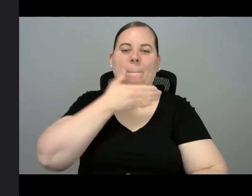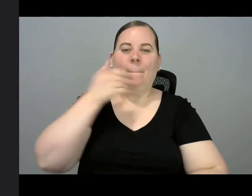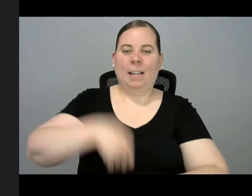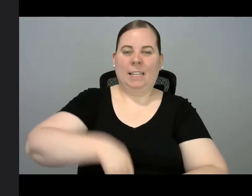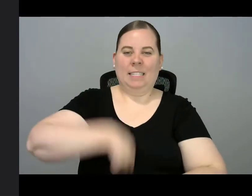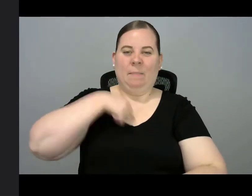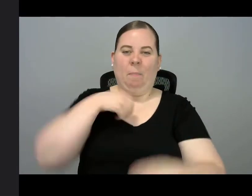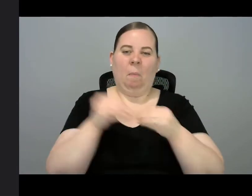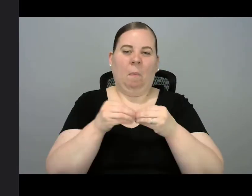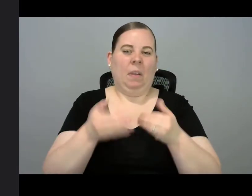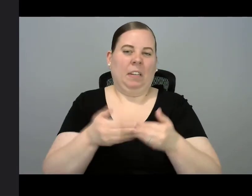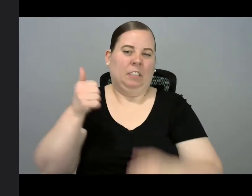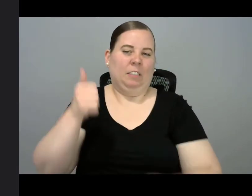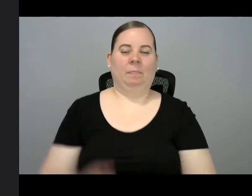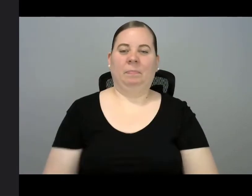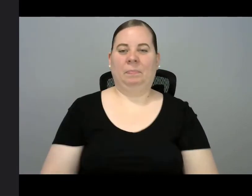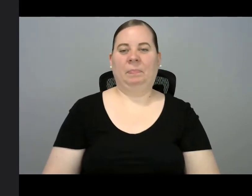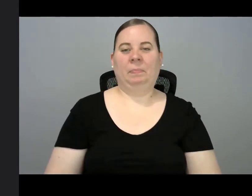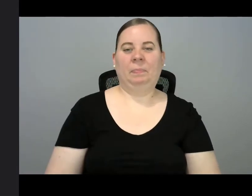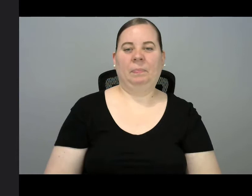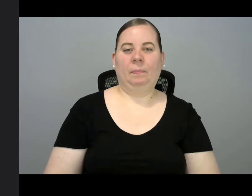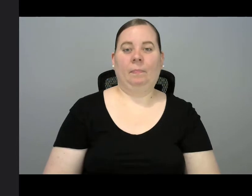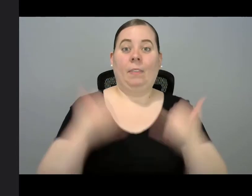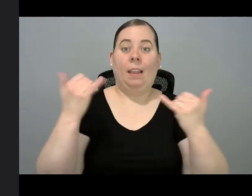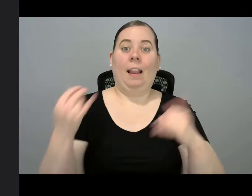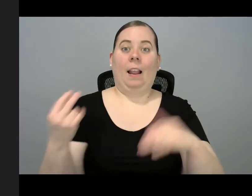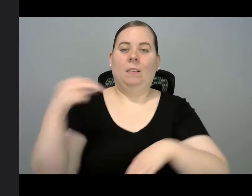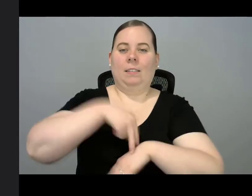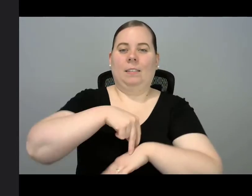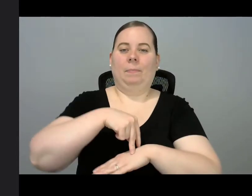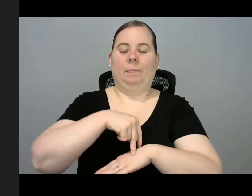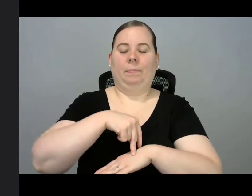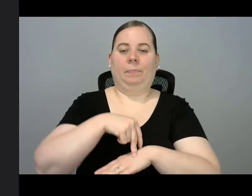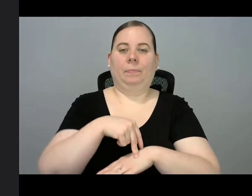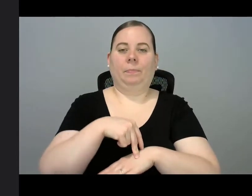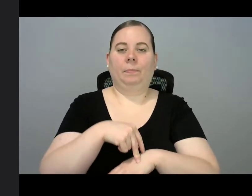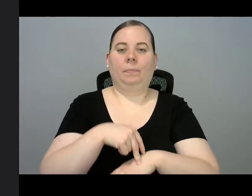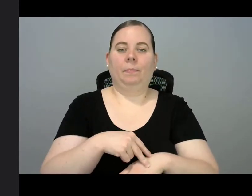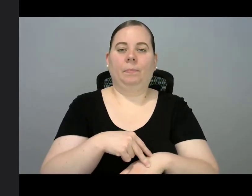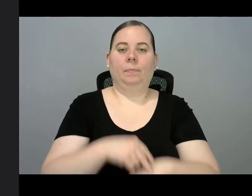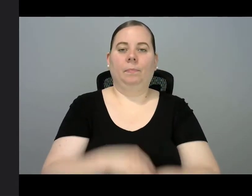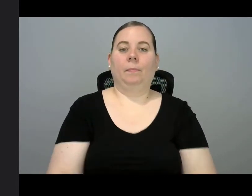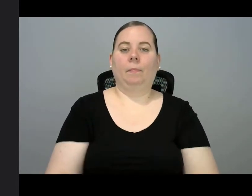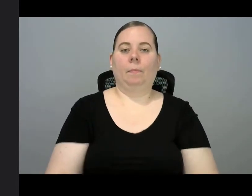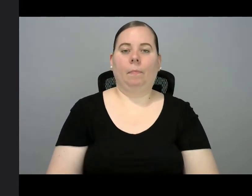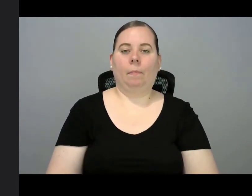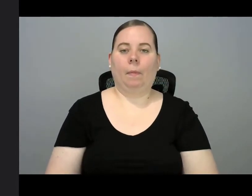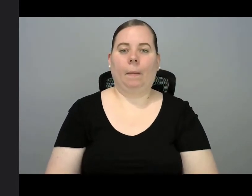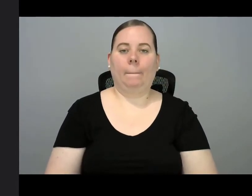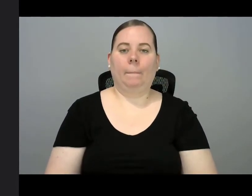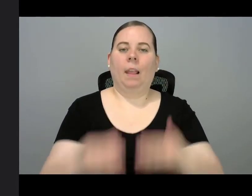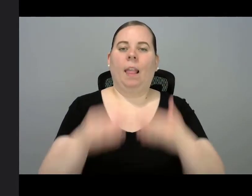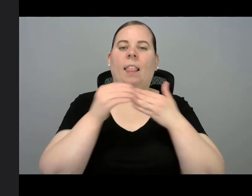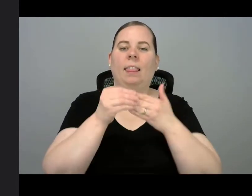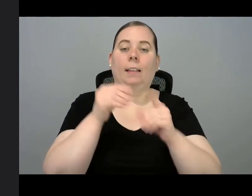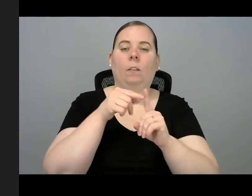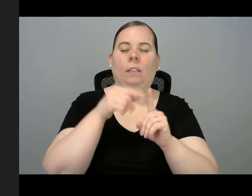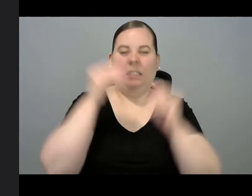Please stand as we prepare for the pledge in today's patriotic song. Please welcome our pledge leader, Mrs. Durratti.